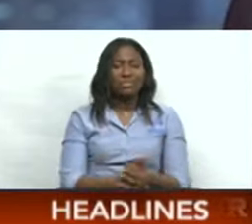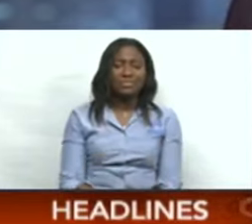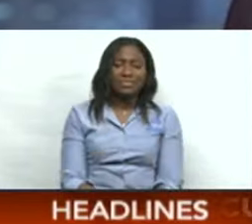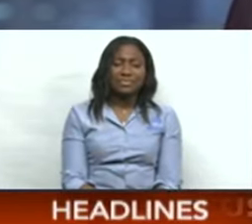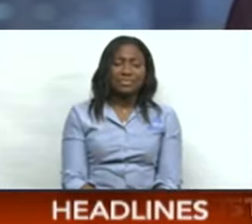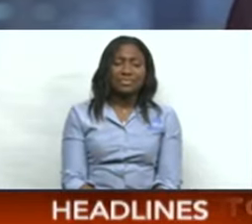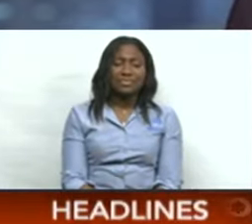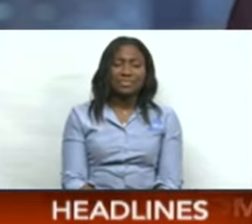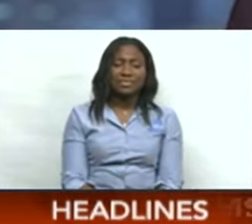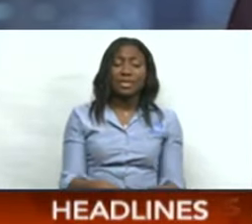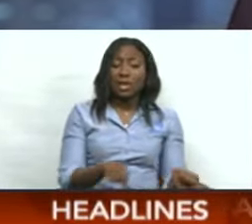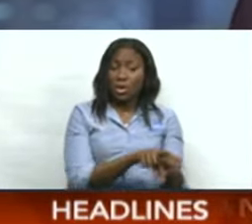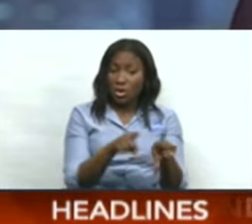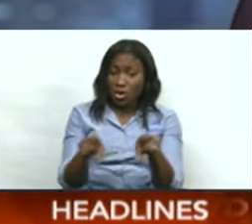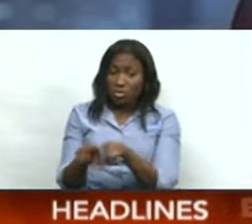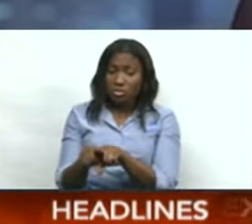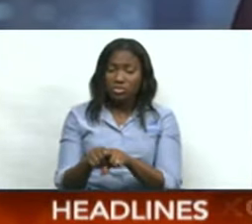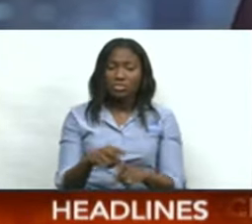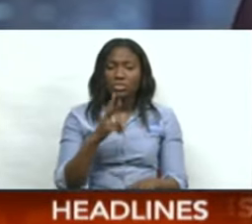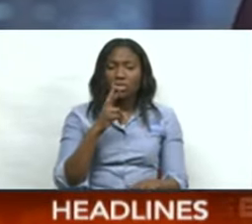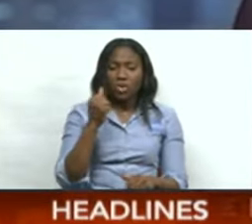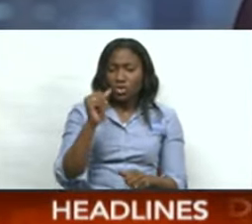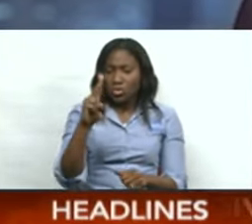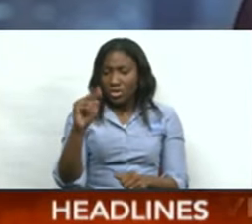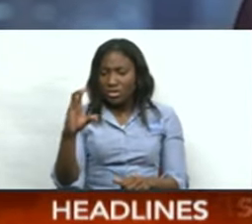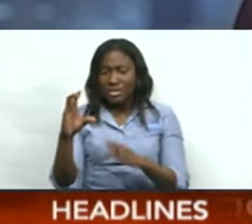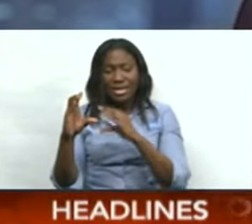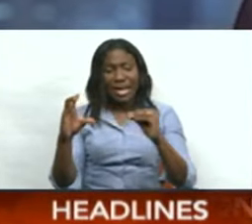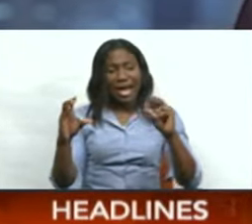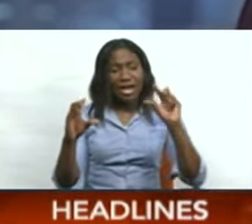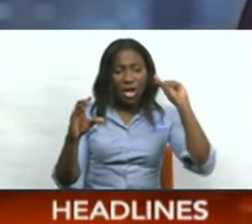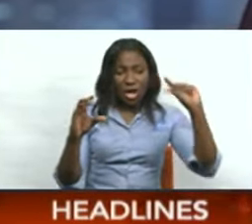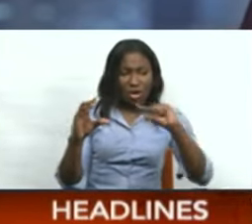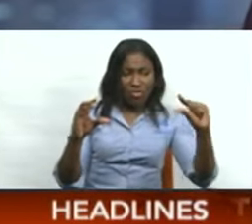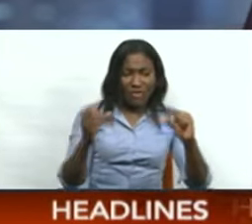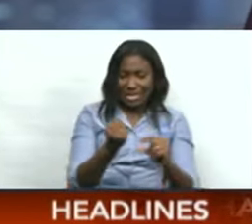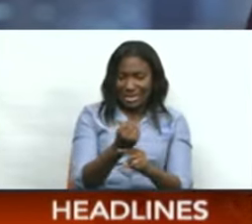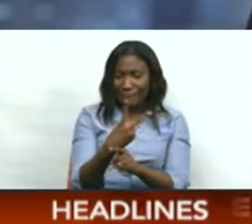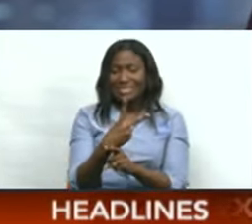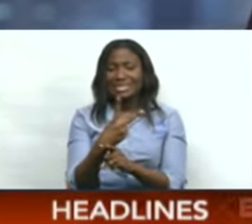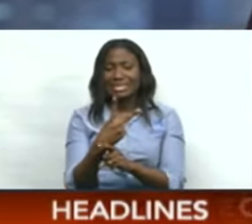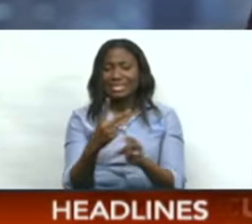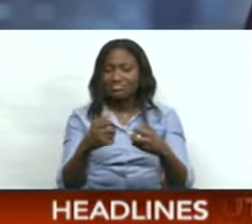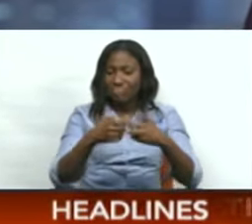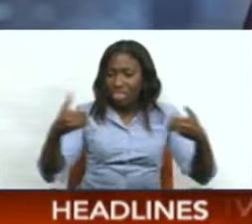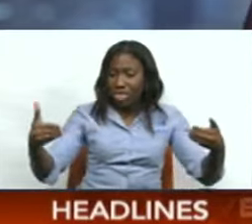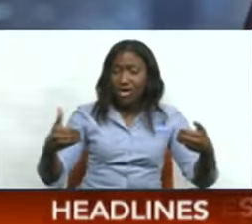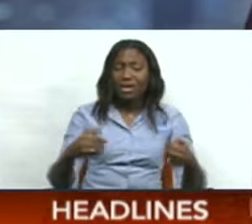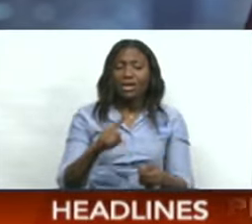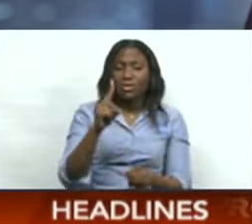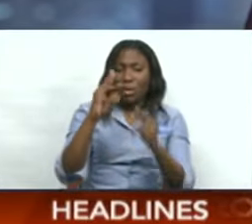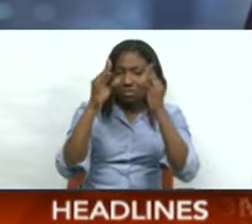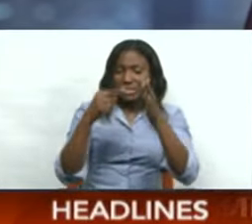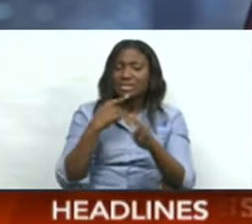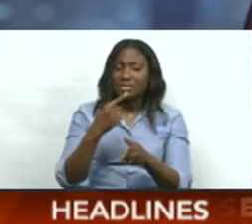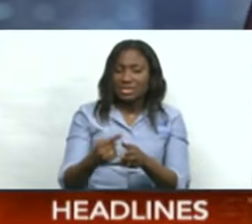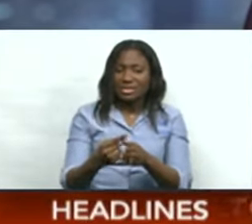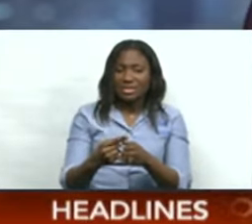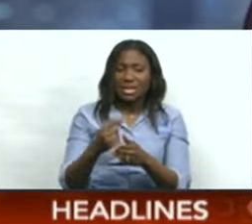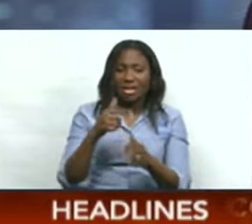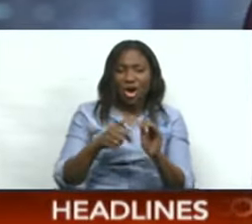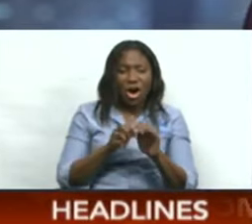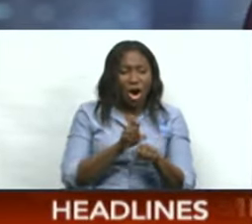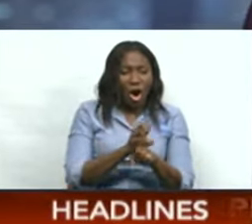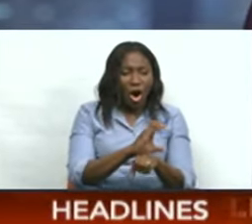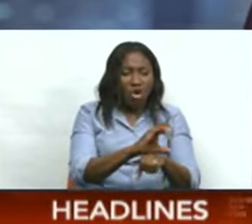Also commenting on the apparent split between the UNC and the NTA was Labour Minister Stephen McClashy, who said, quote, cockroach